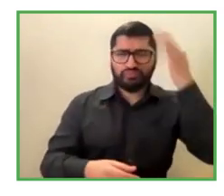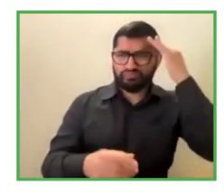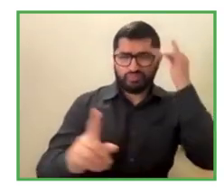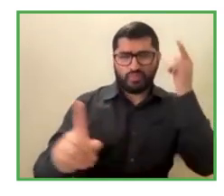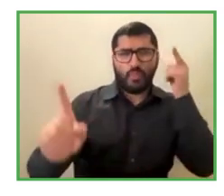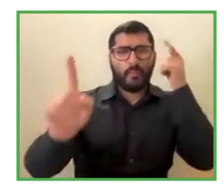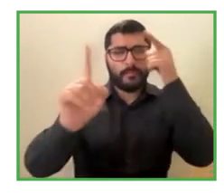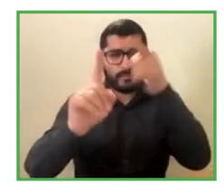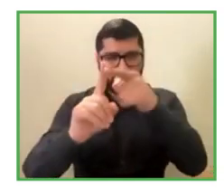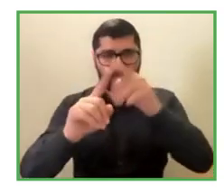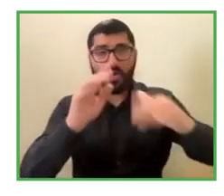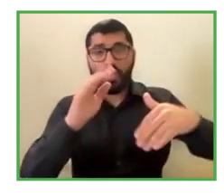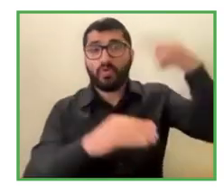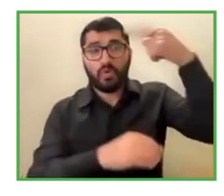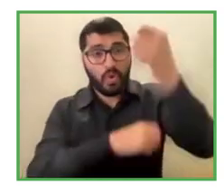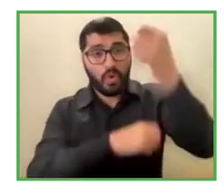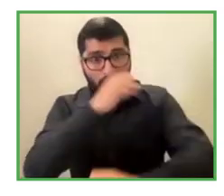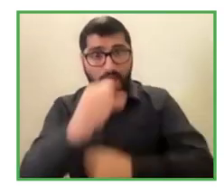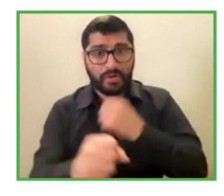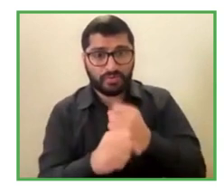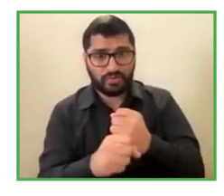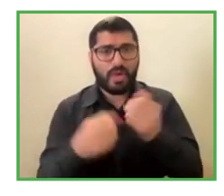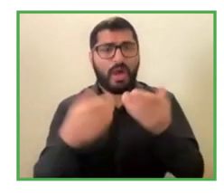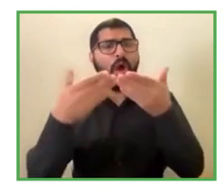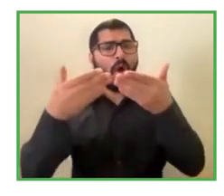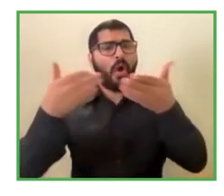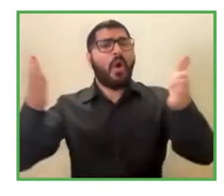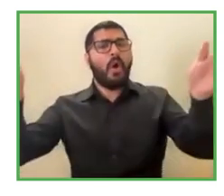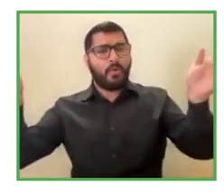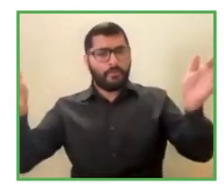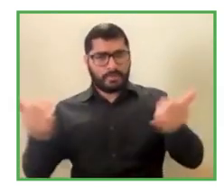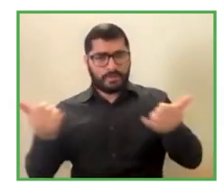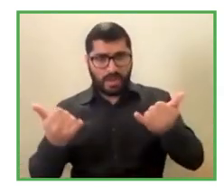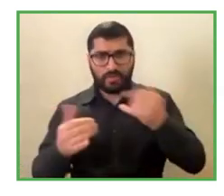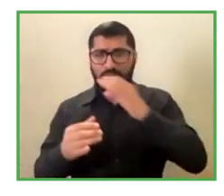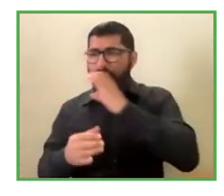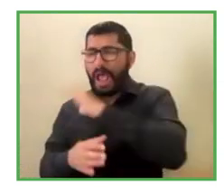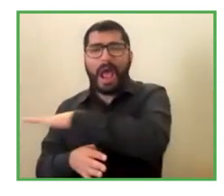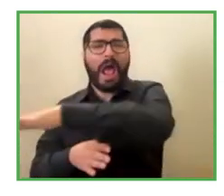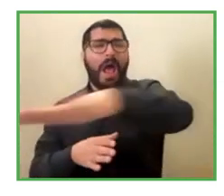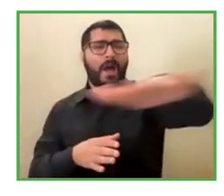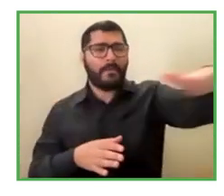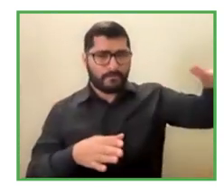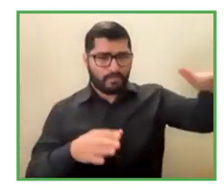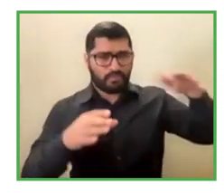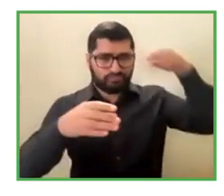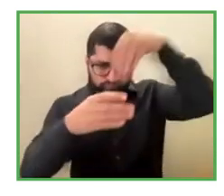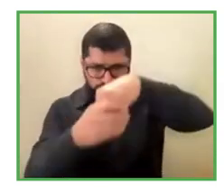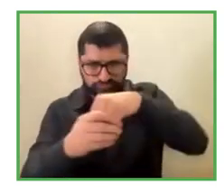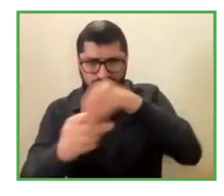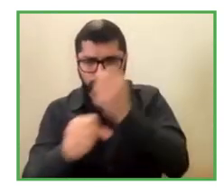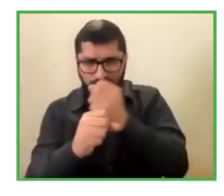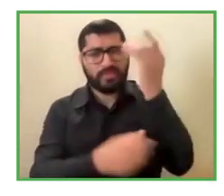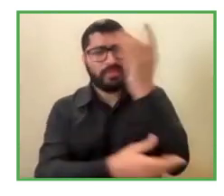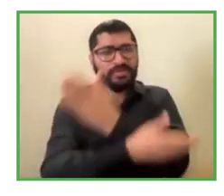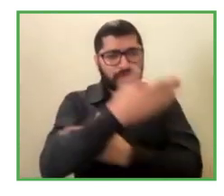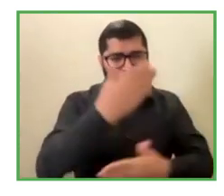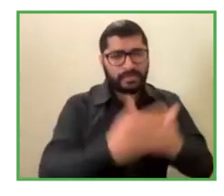our for the next year is to open up this field for people with disabilities.